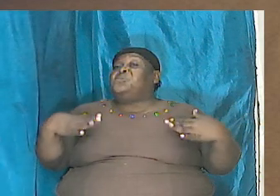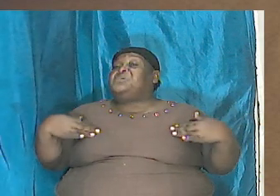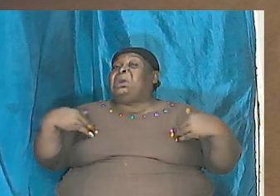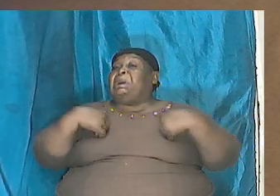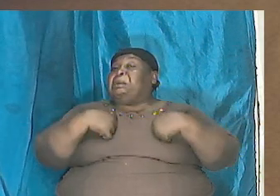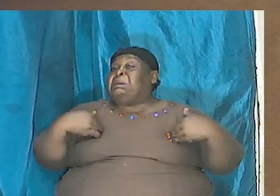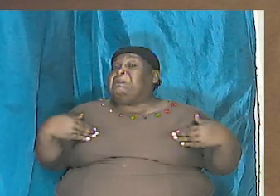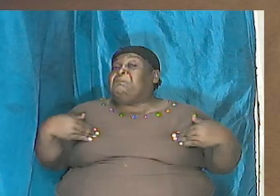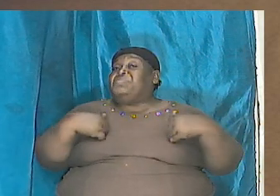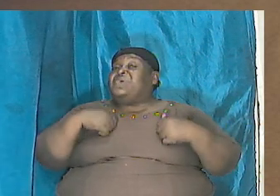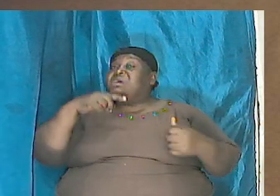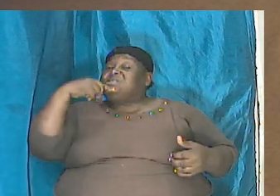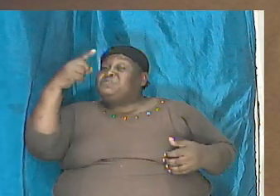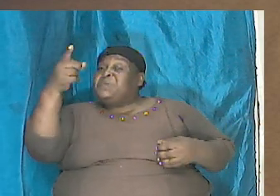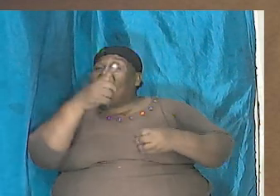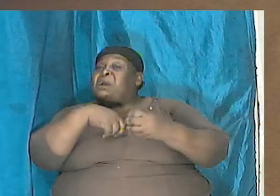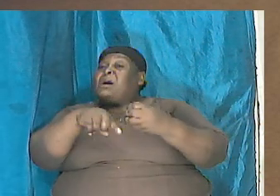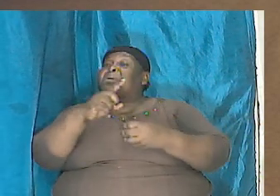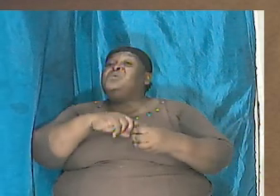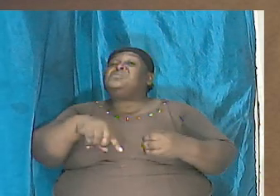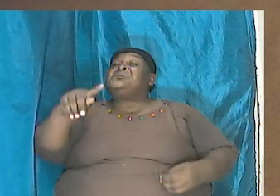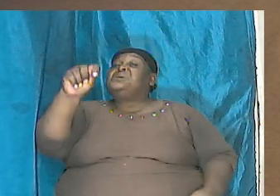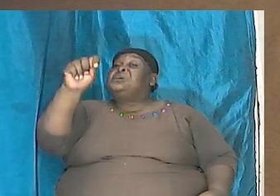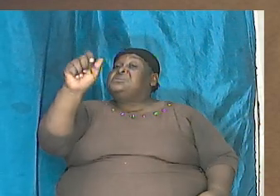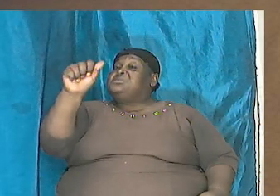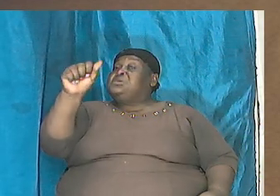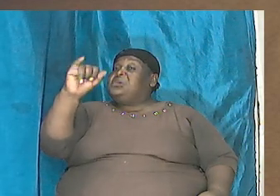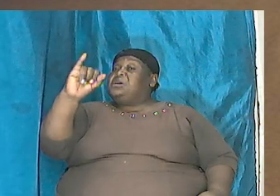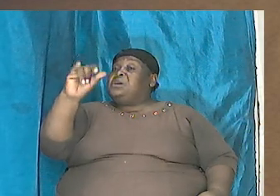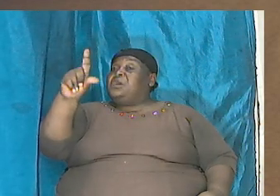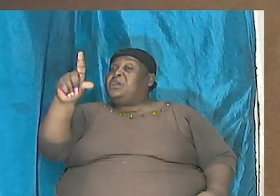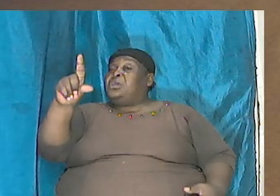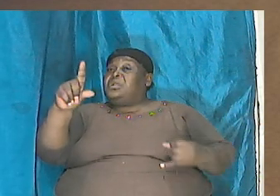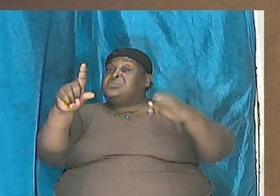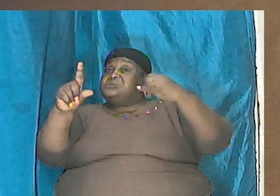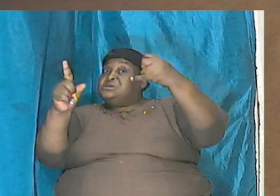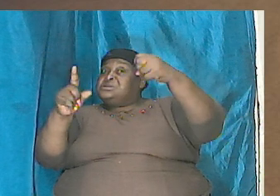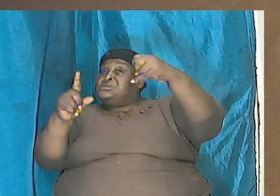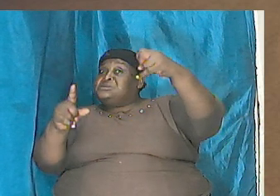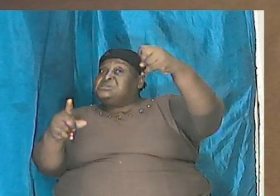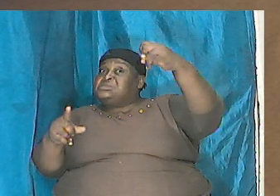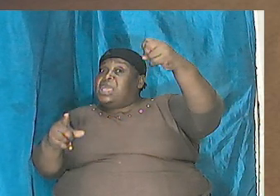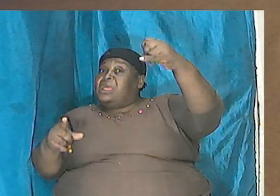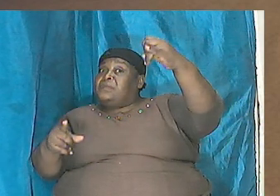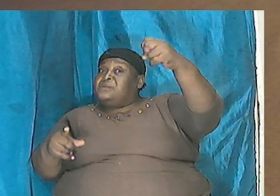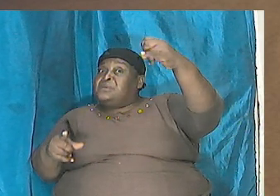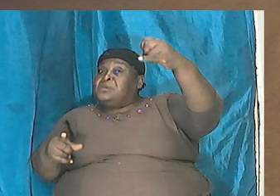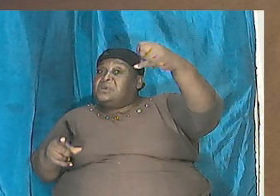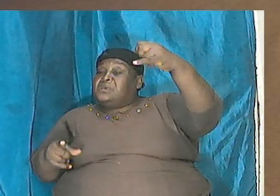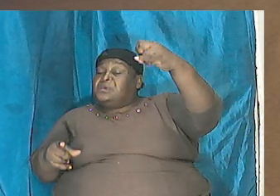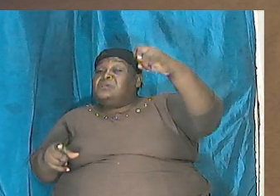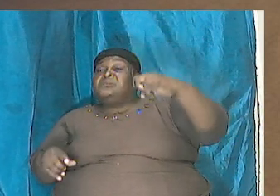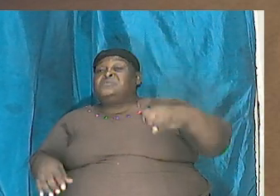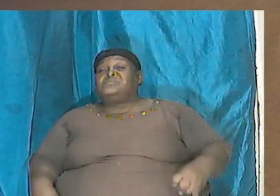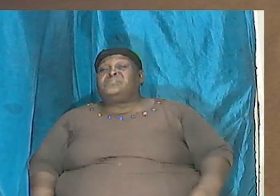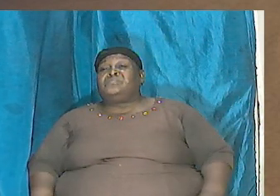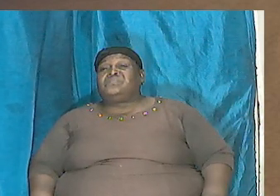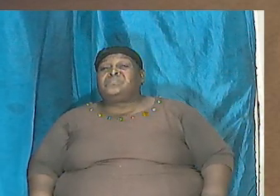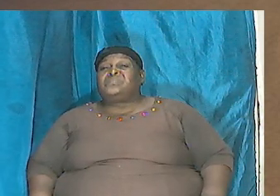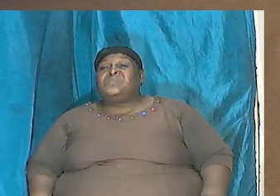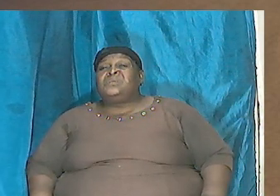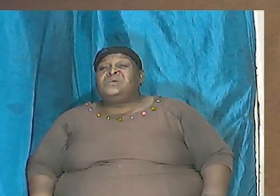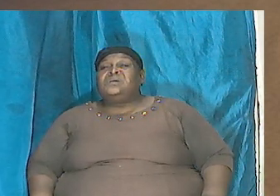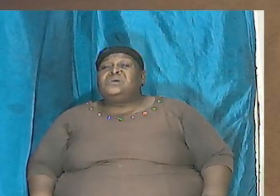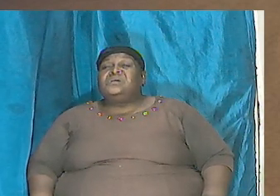speaks about his tail and I want us to take time out and stop at verse 17 because if you are going to